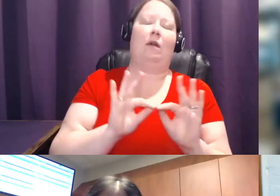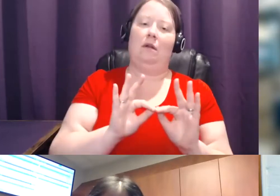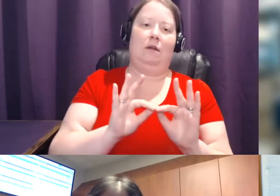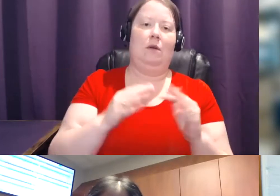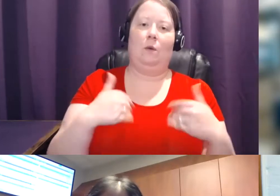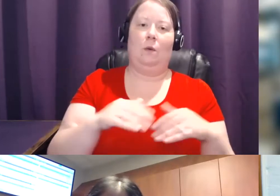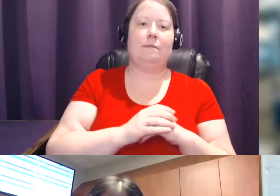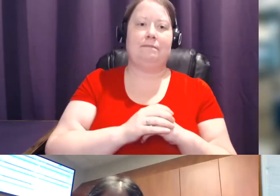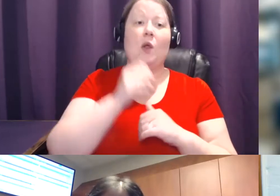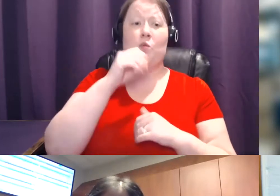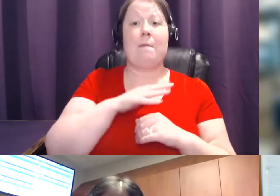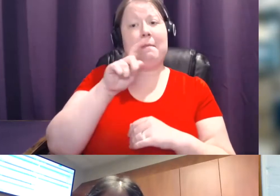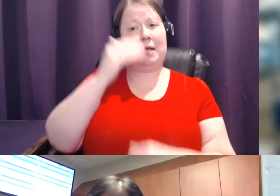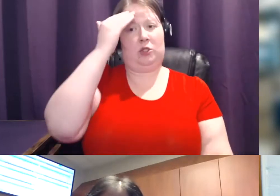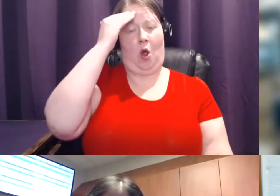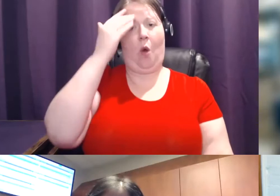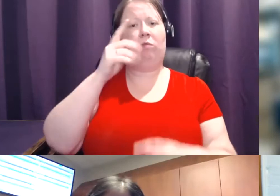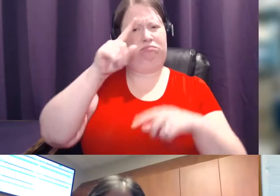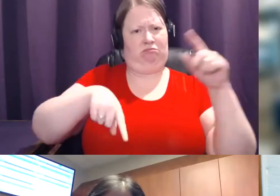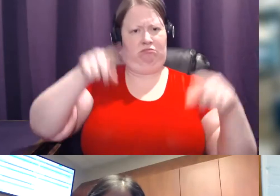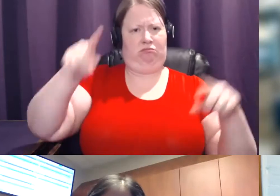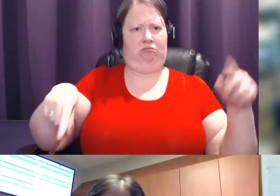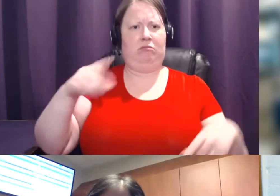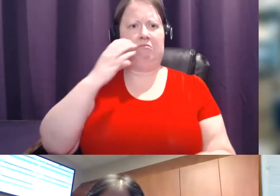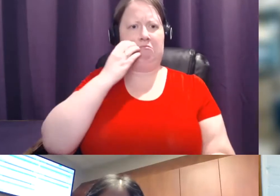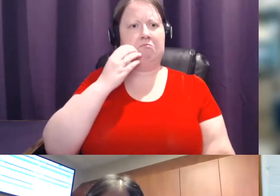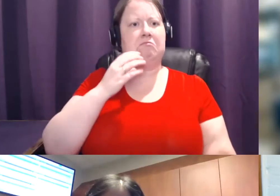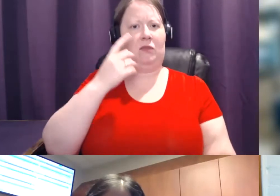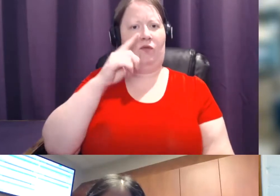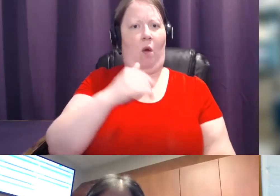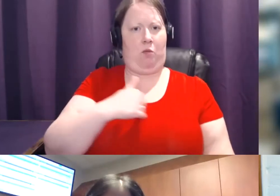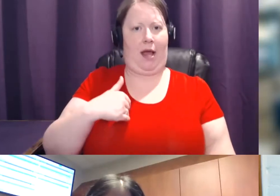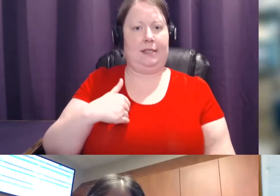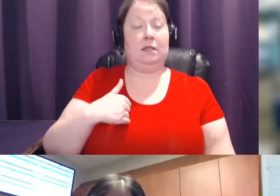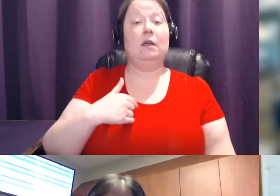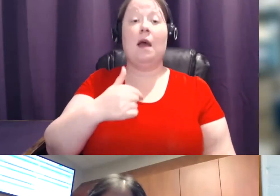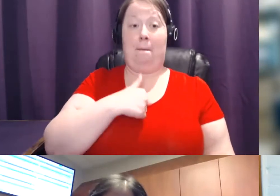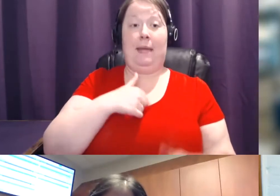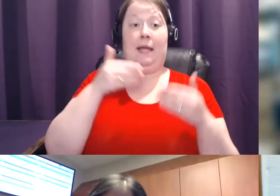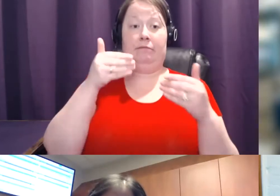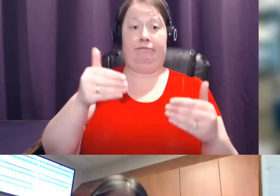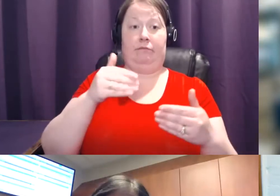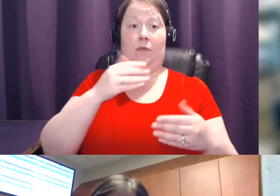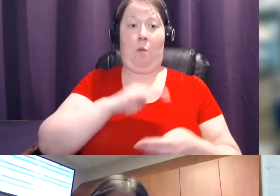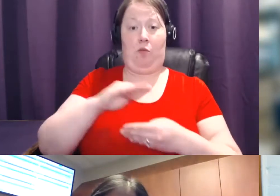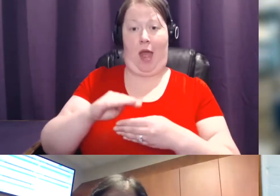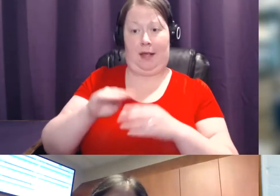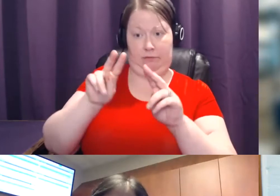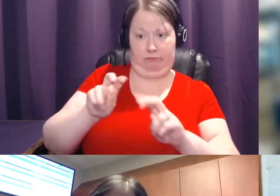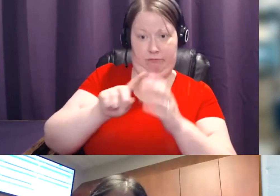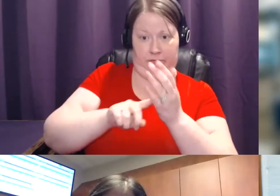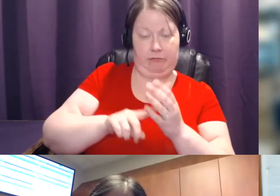know that there are different densities to their breasts. And it is something that I always address when I do the breast exam or review mammography